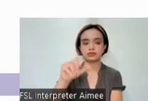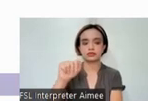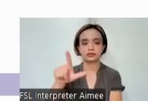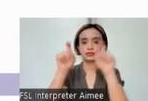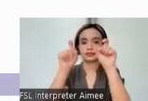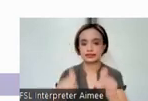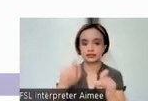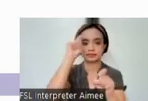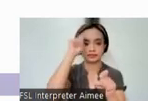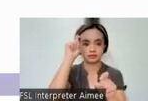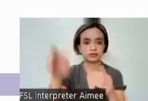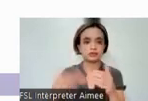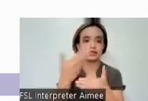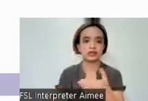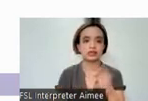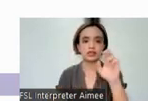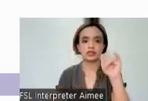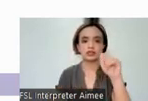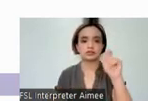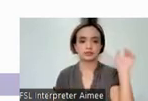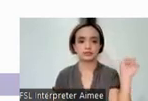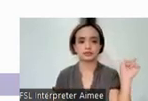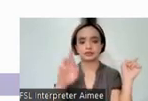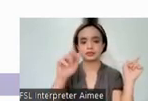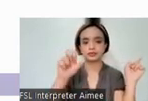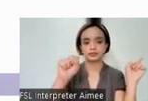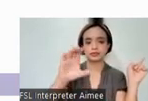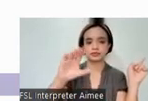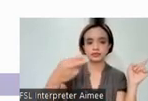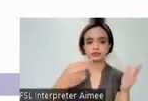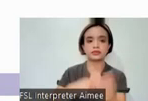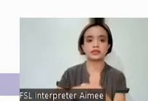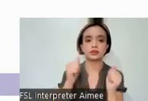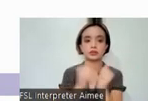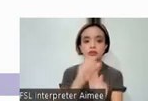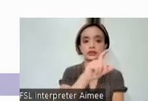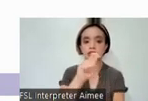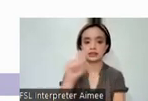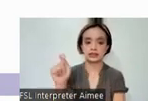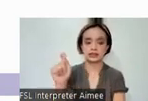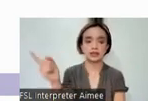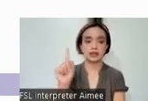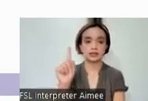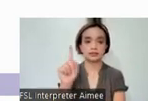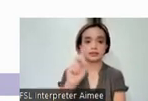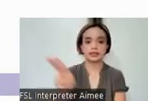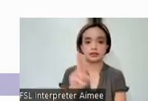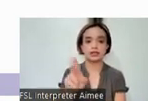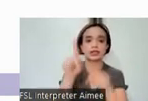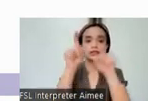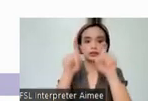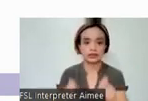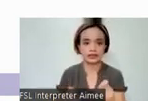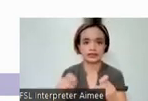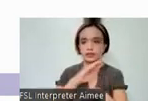or IRT, specifically RASH modeling. With CTT, the unit of analysis is the test as a whole,